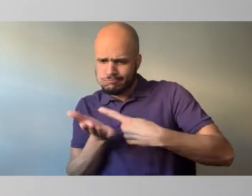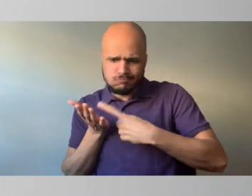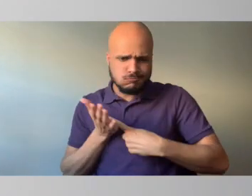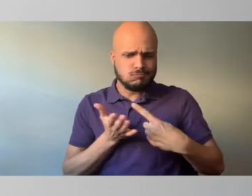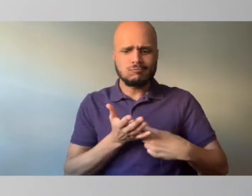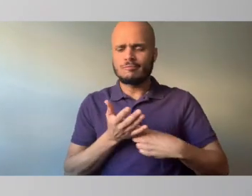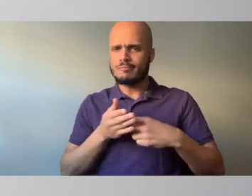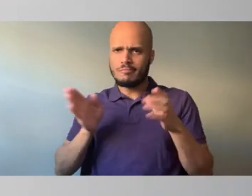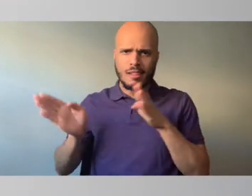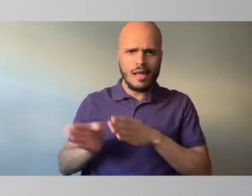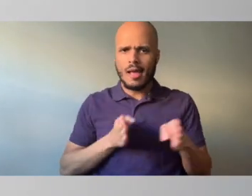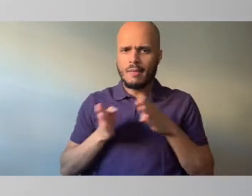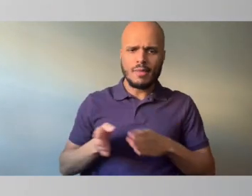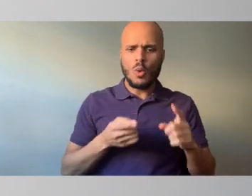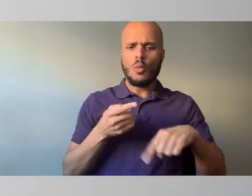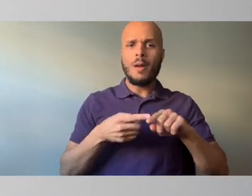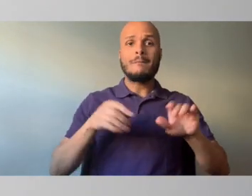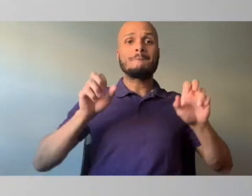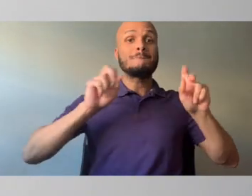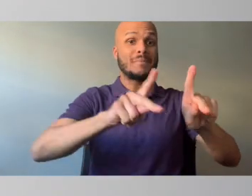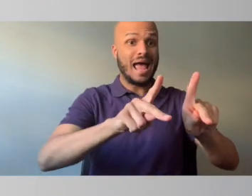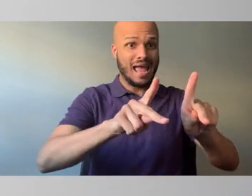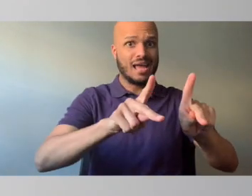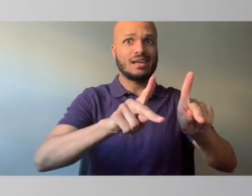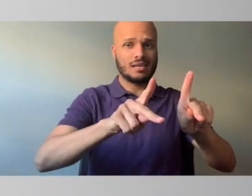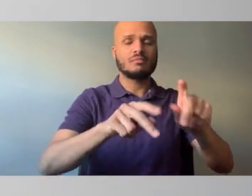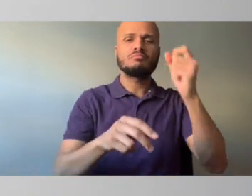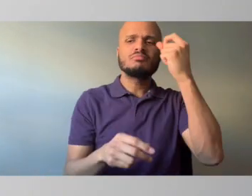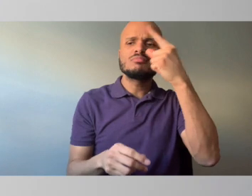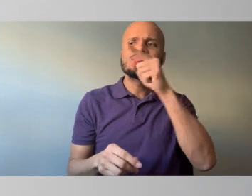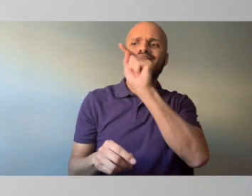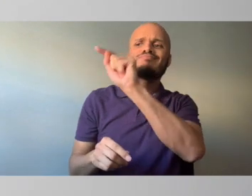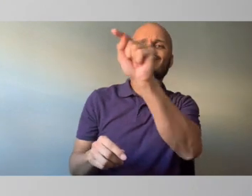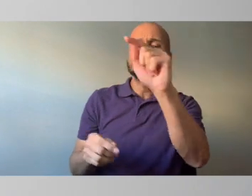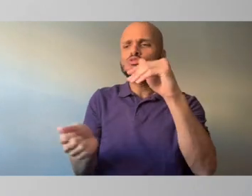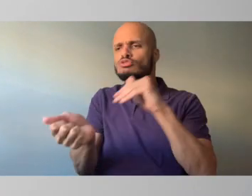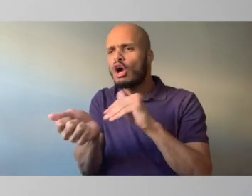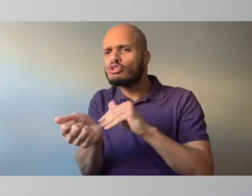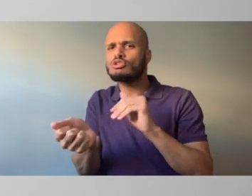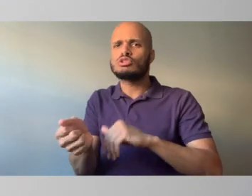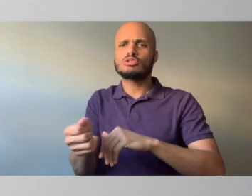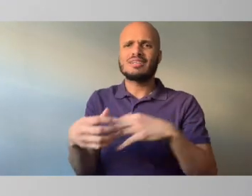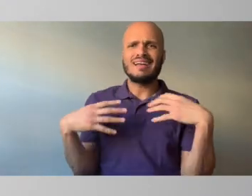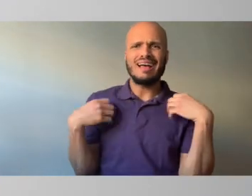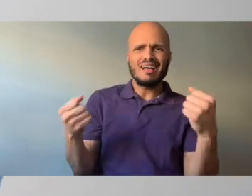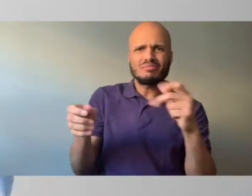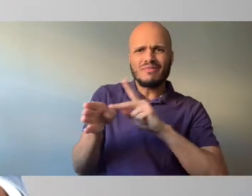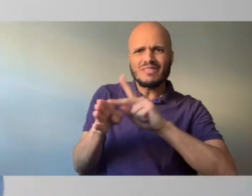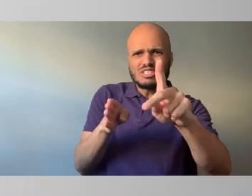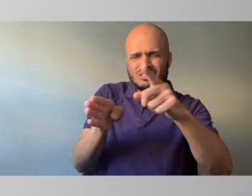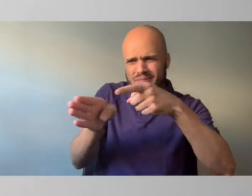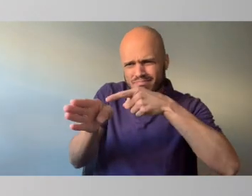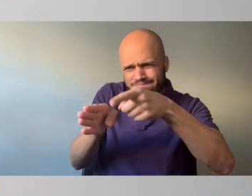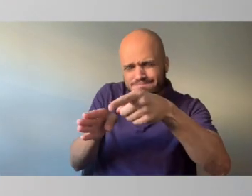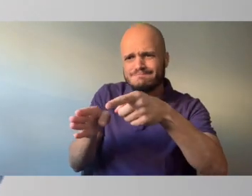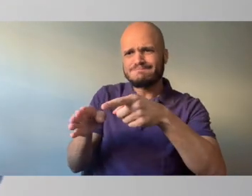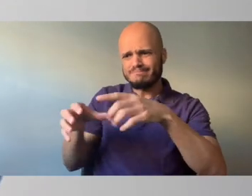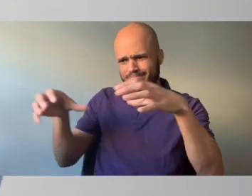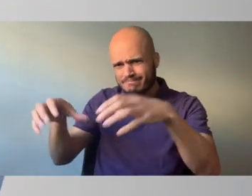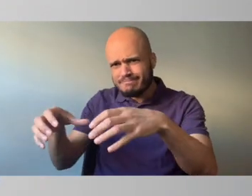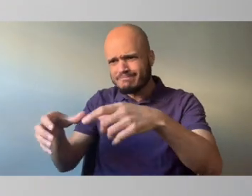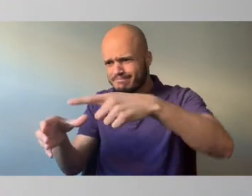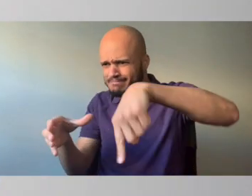re-entering into the building. We have health care professionals and doctors and those that are gathering information